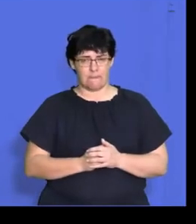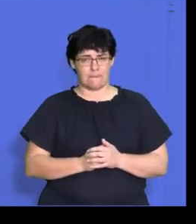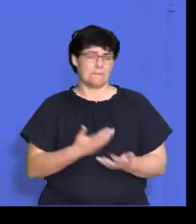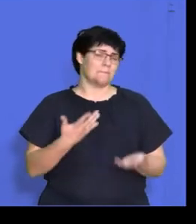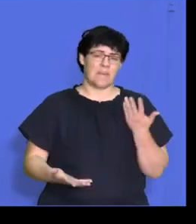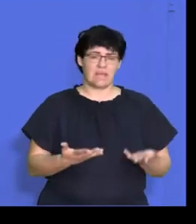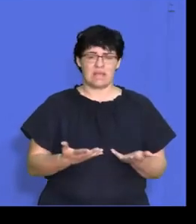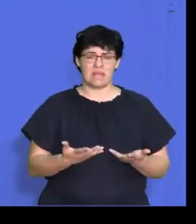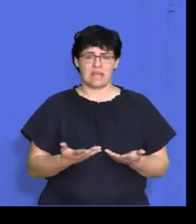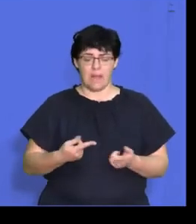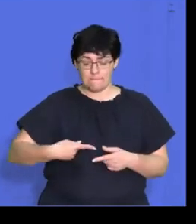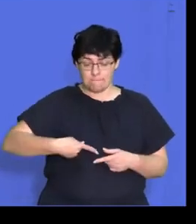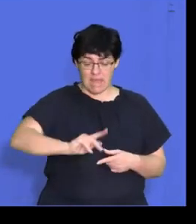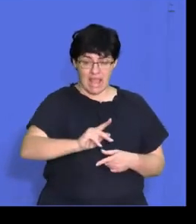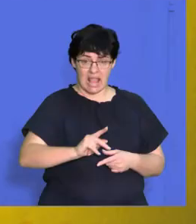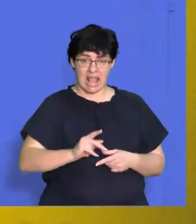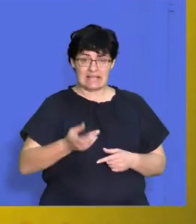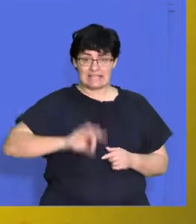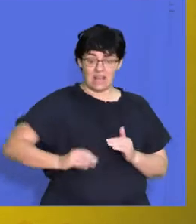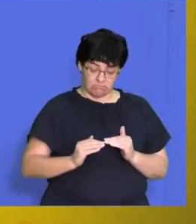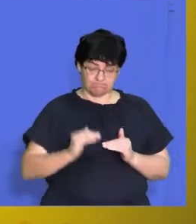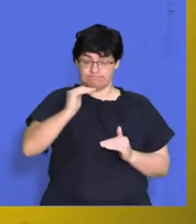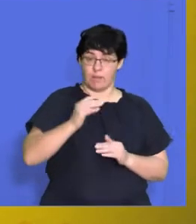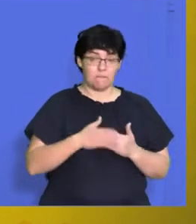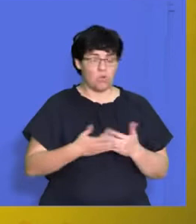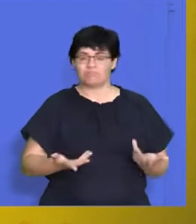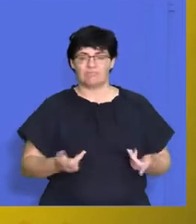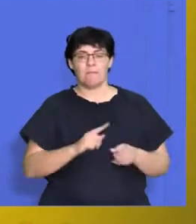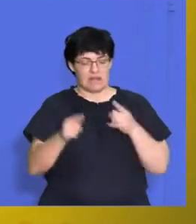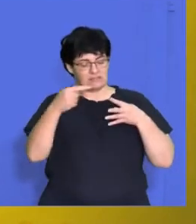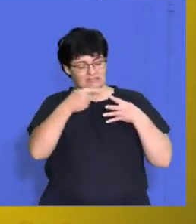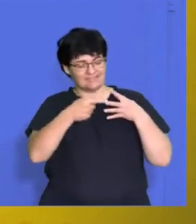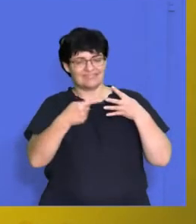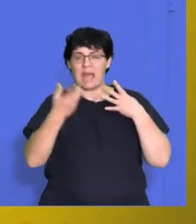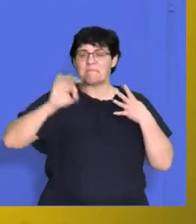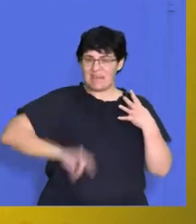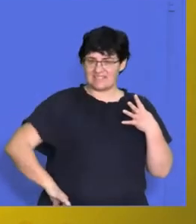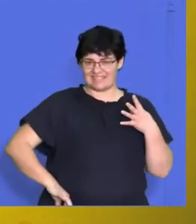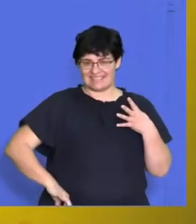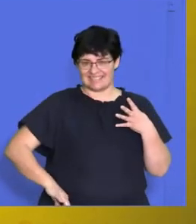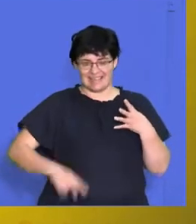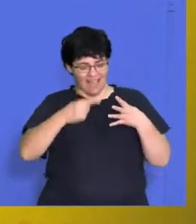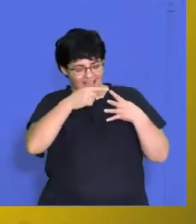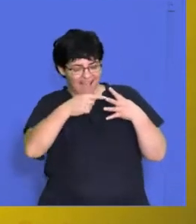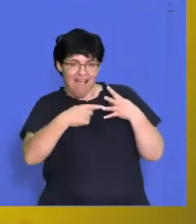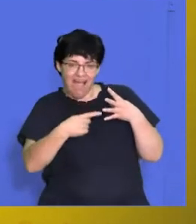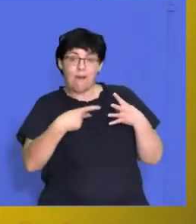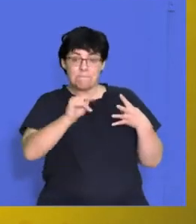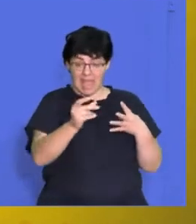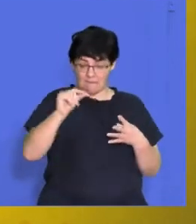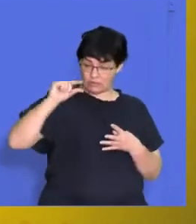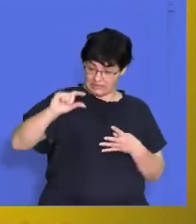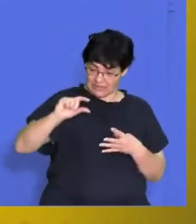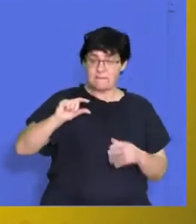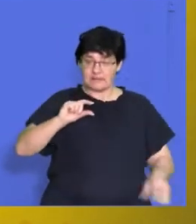be able to physically pay you more money, but the organization can say, yeah, but you're going to have all of these other benefits